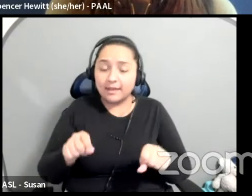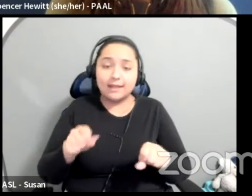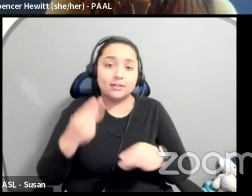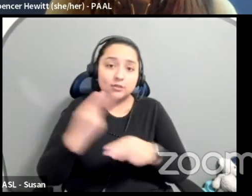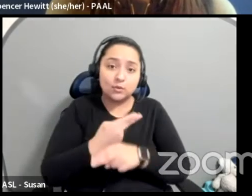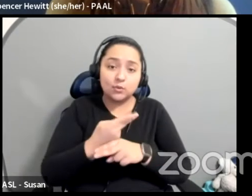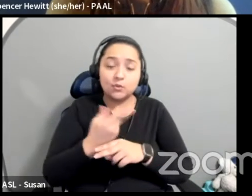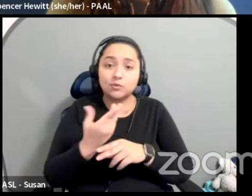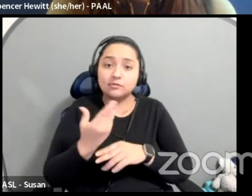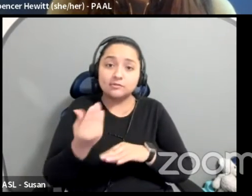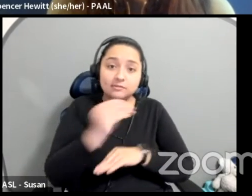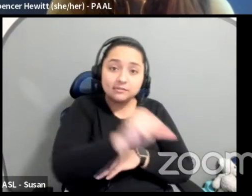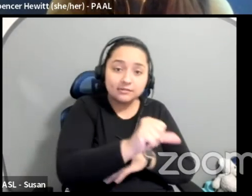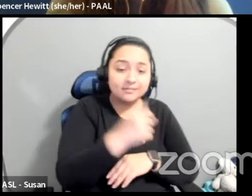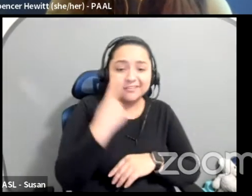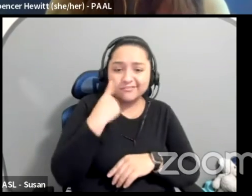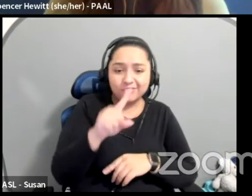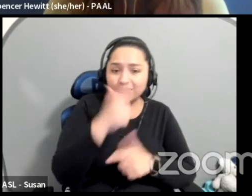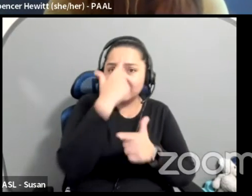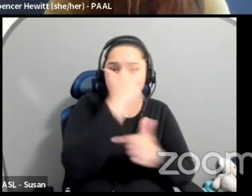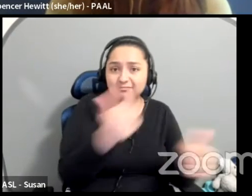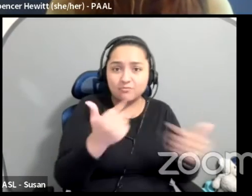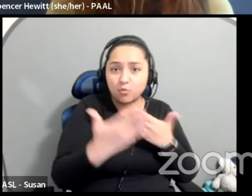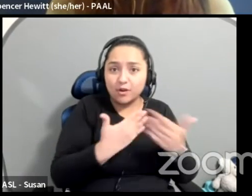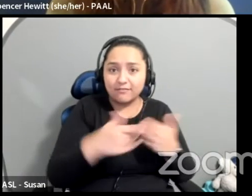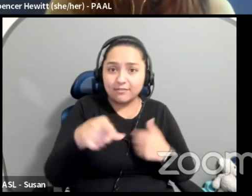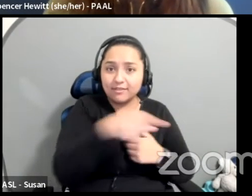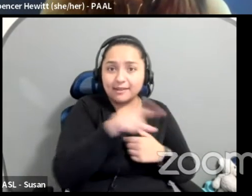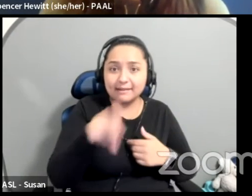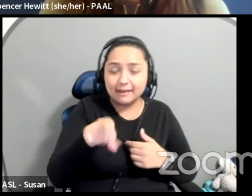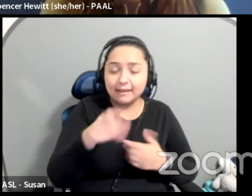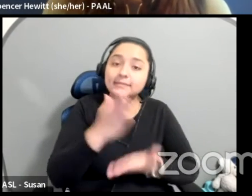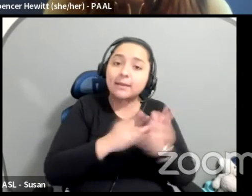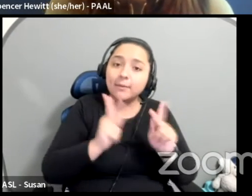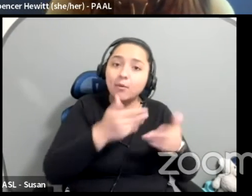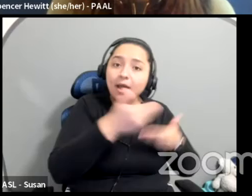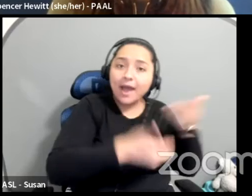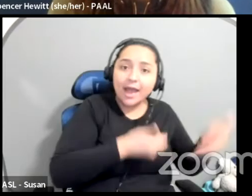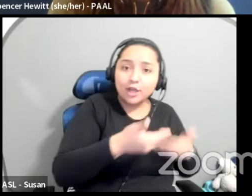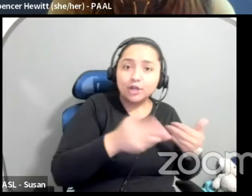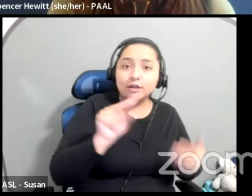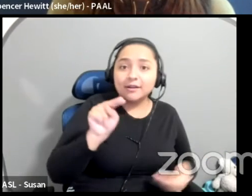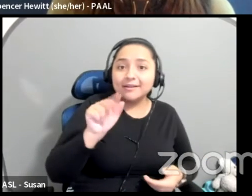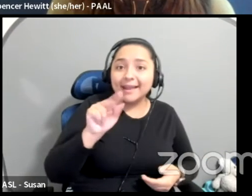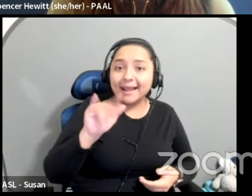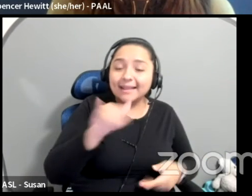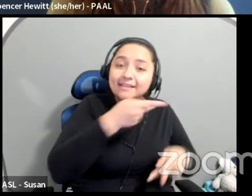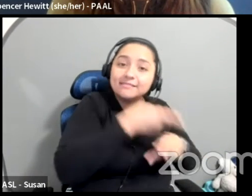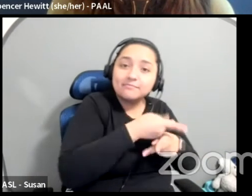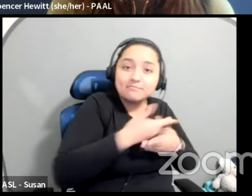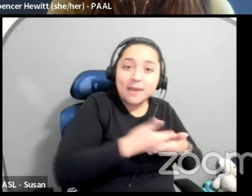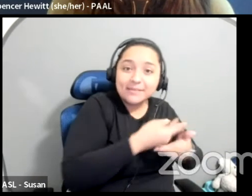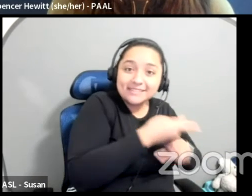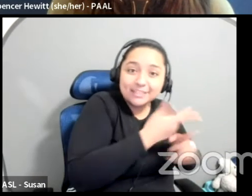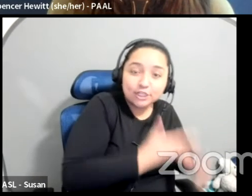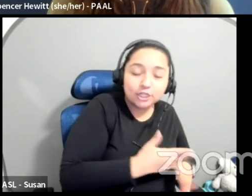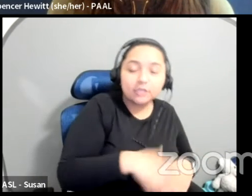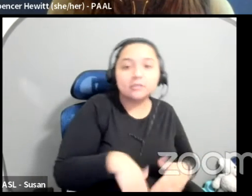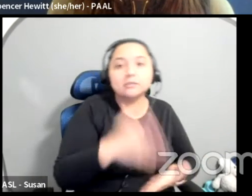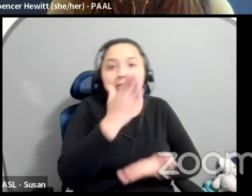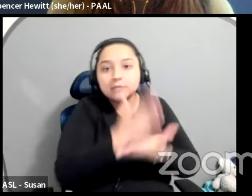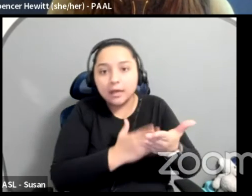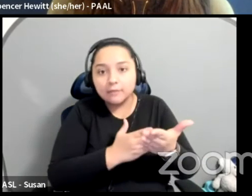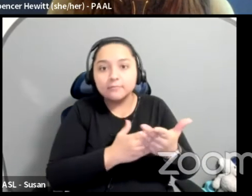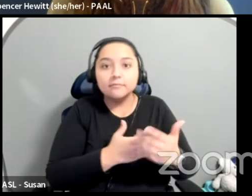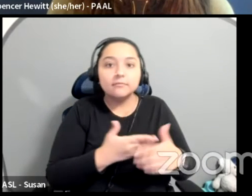some of our members literally use it to get to hire nannies. Some of our other members hired to do like afterschool activities for